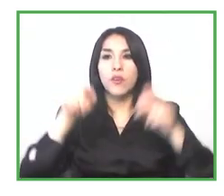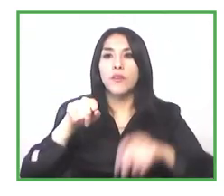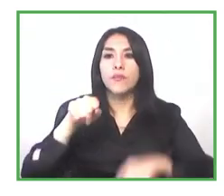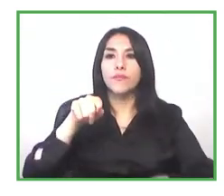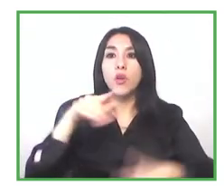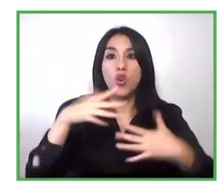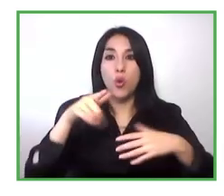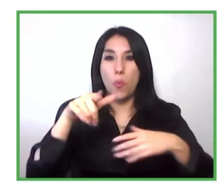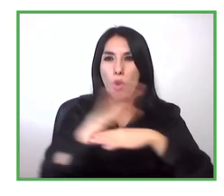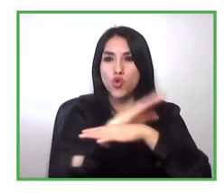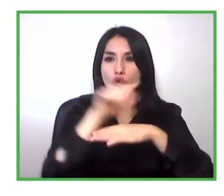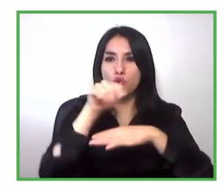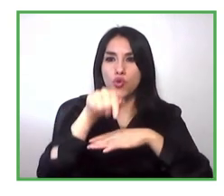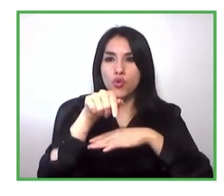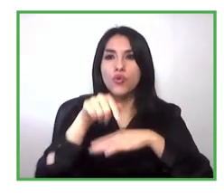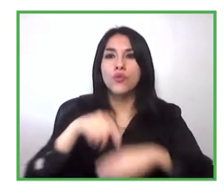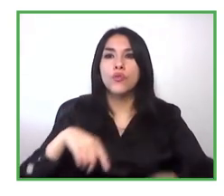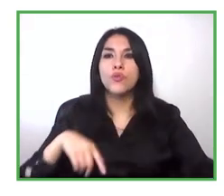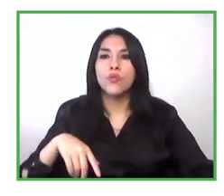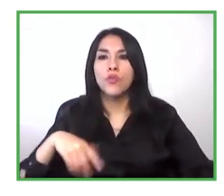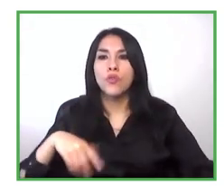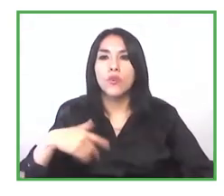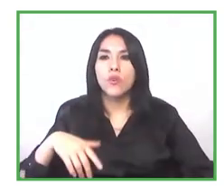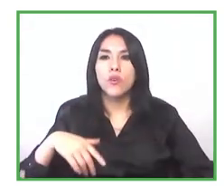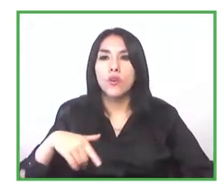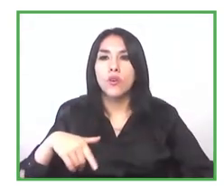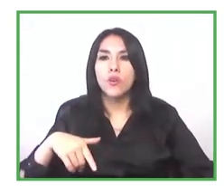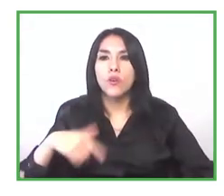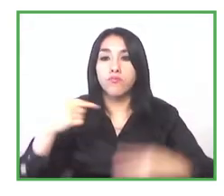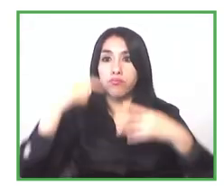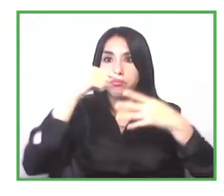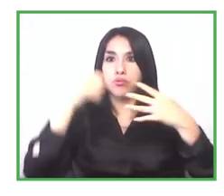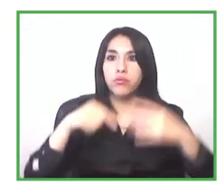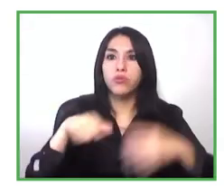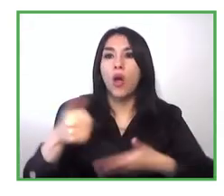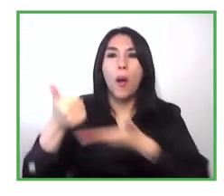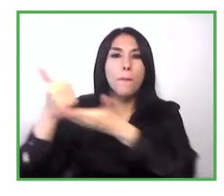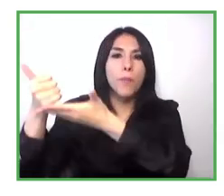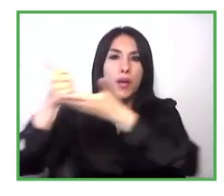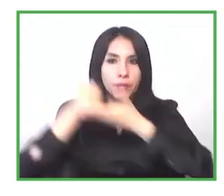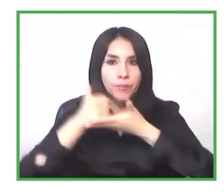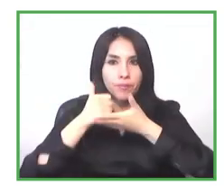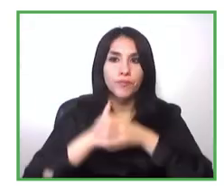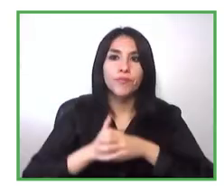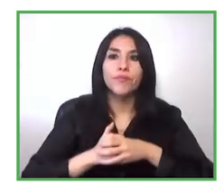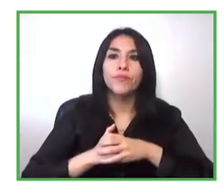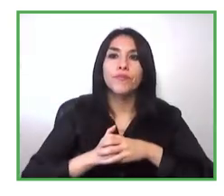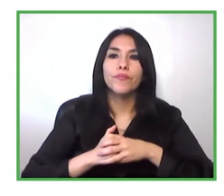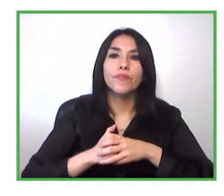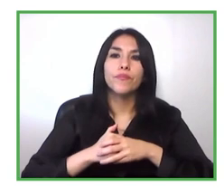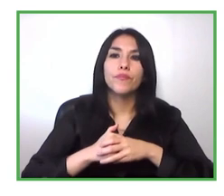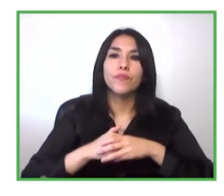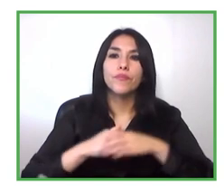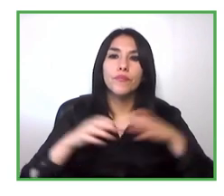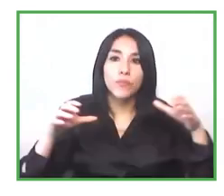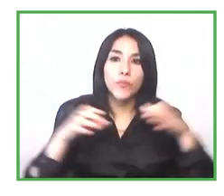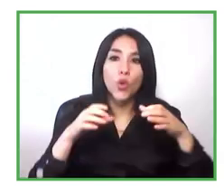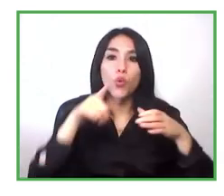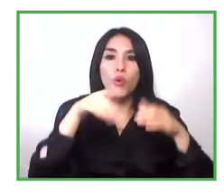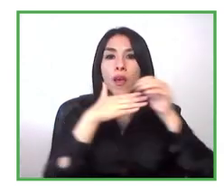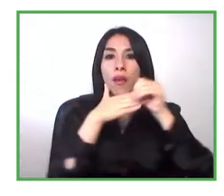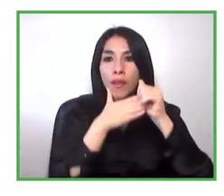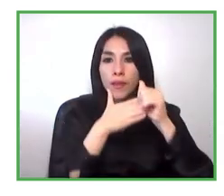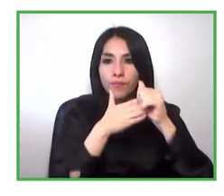the soft skills and those sort of tools that help in leadership and teamwork and